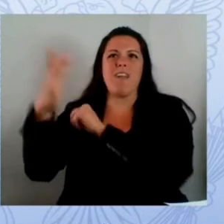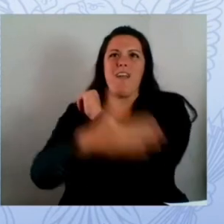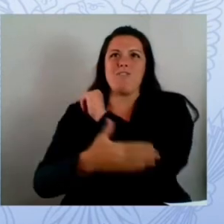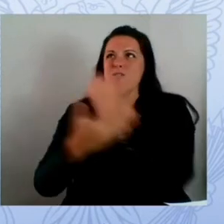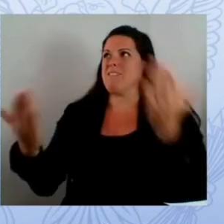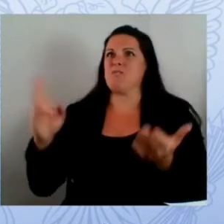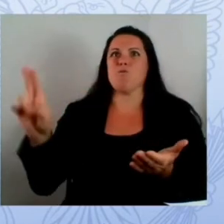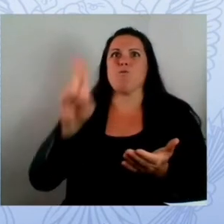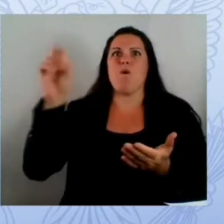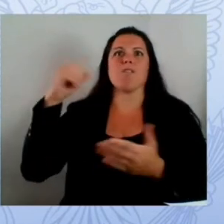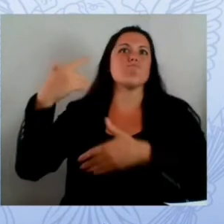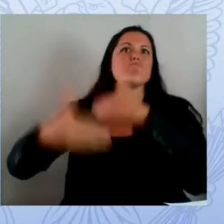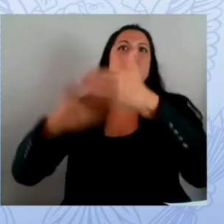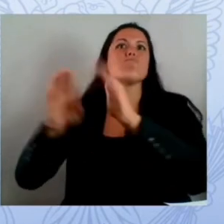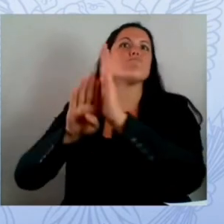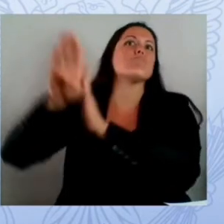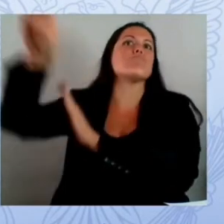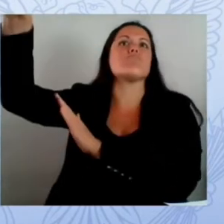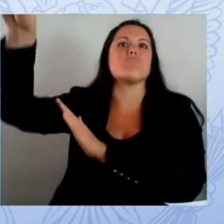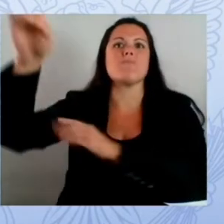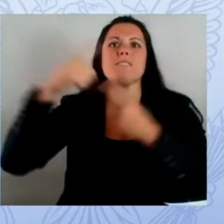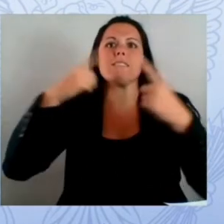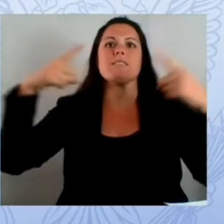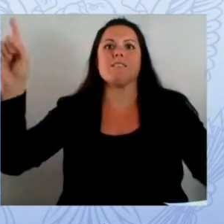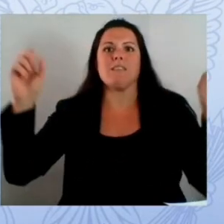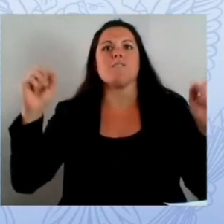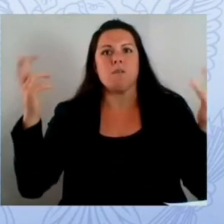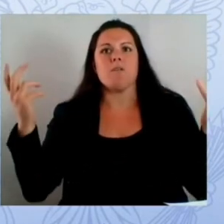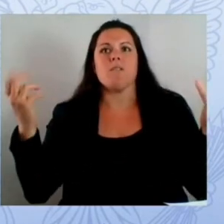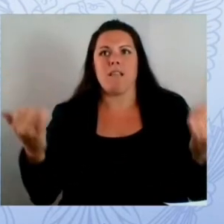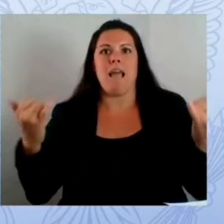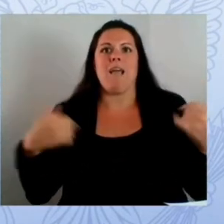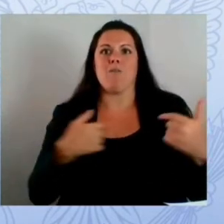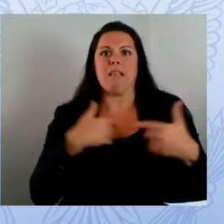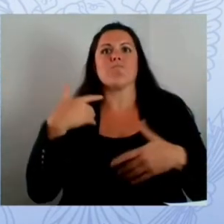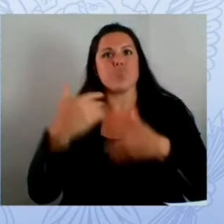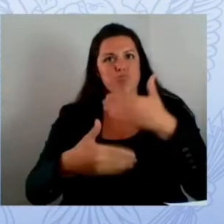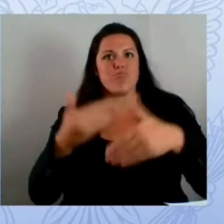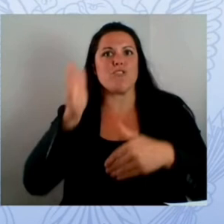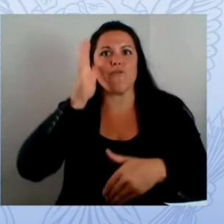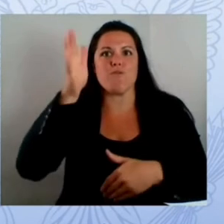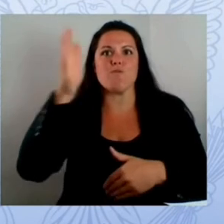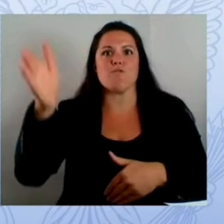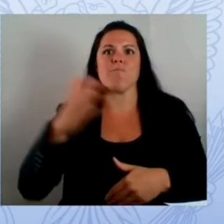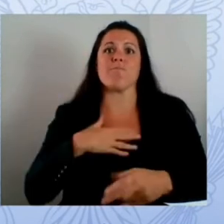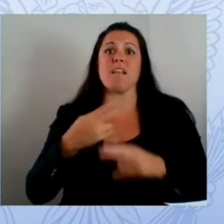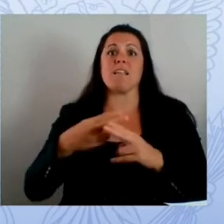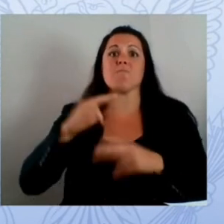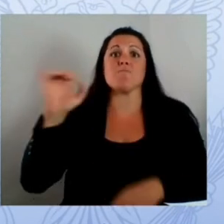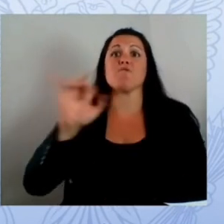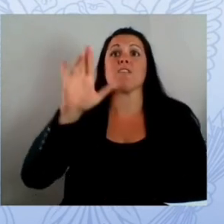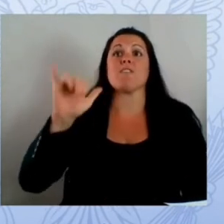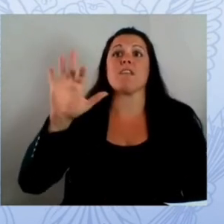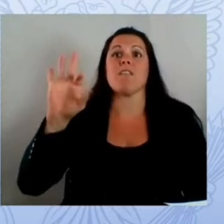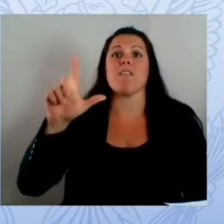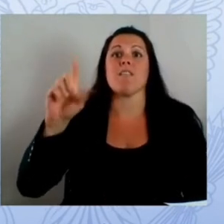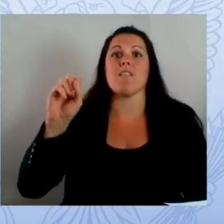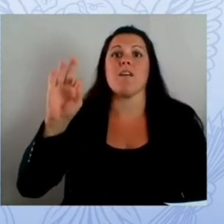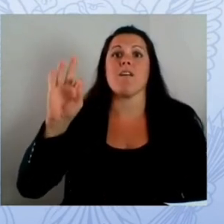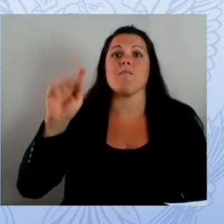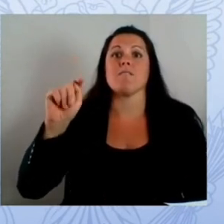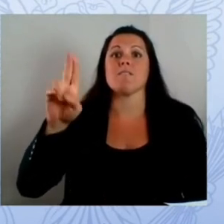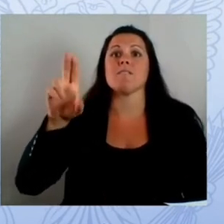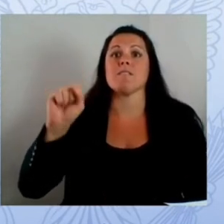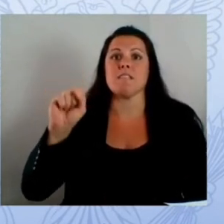550 000 students and staff of san diego county including our largest school district uh san diego unified an innovative innovative district